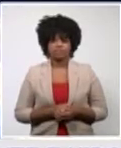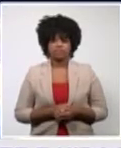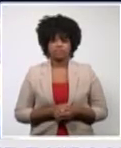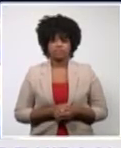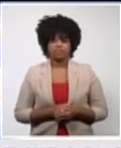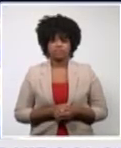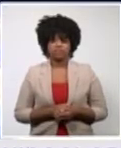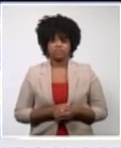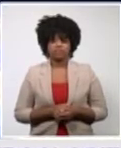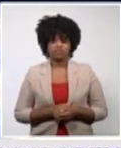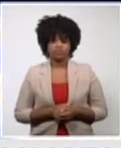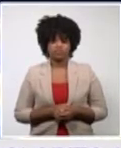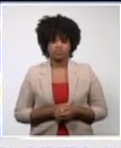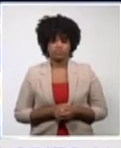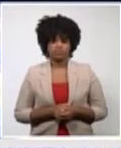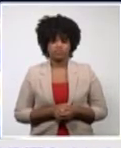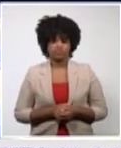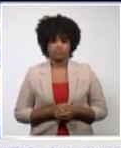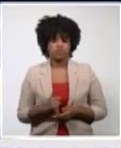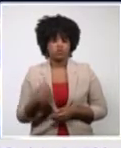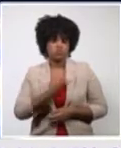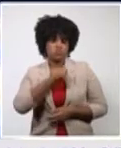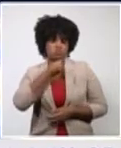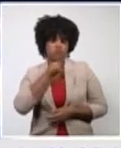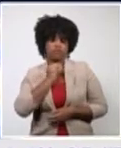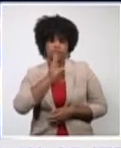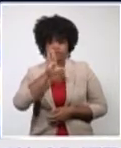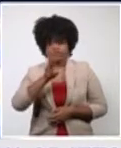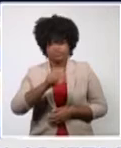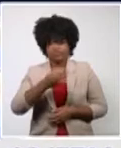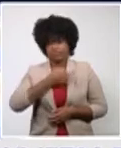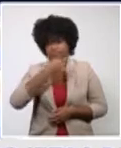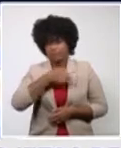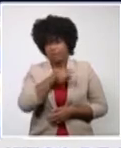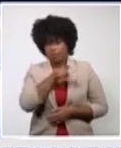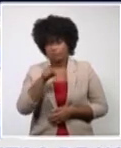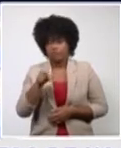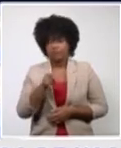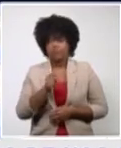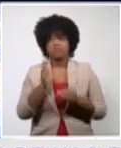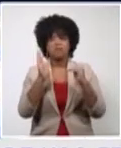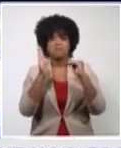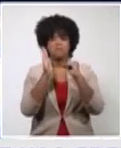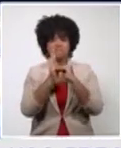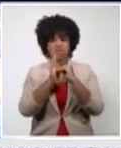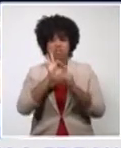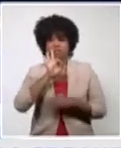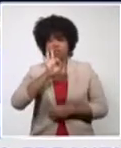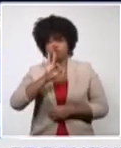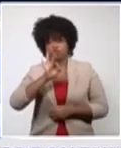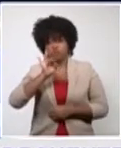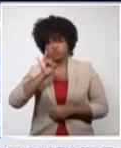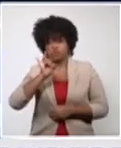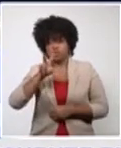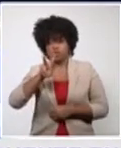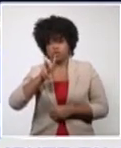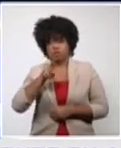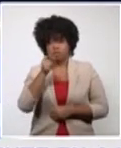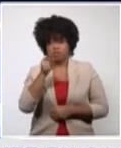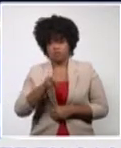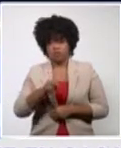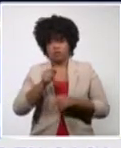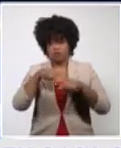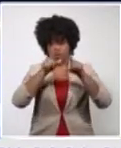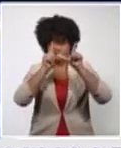We can say then that in this way of the 1,872 patients who had been